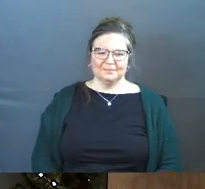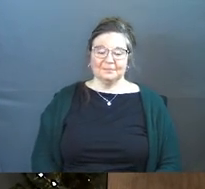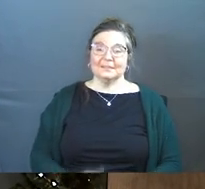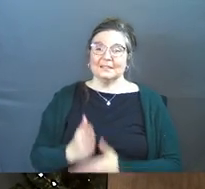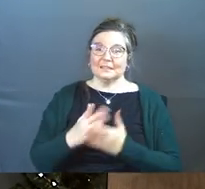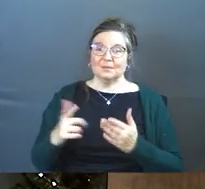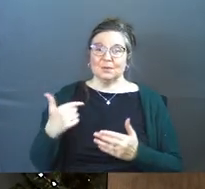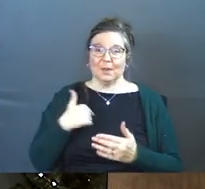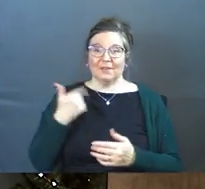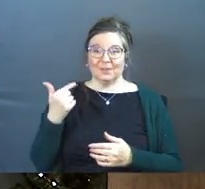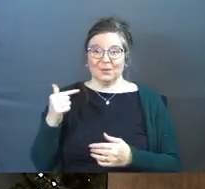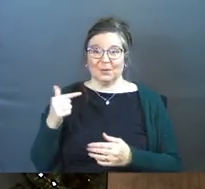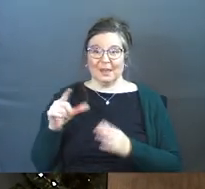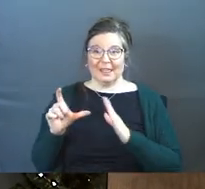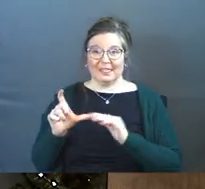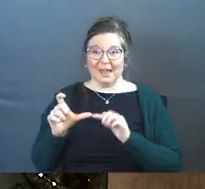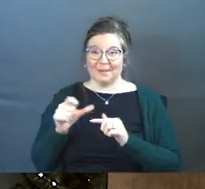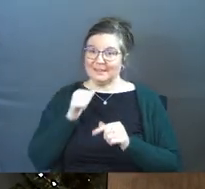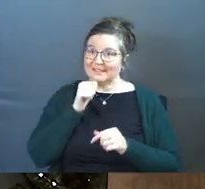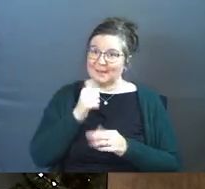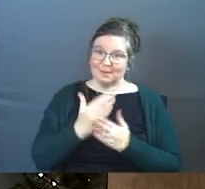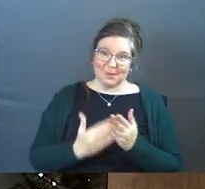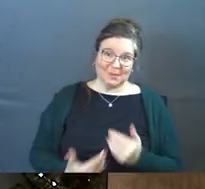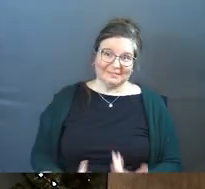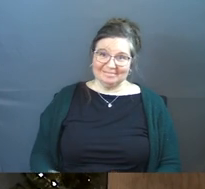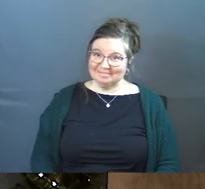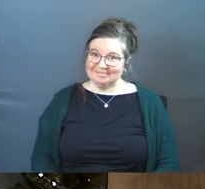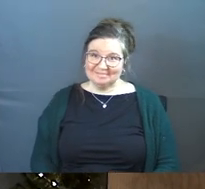Some of you have got the green thumb and some of you don't.